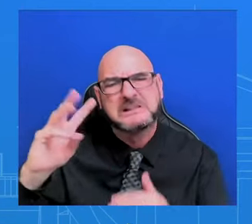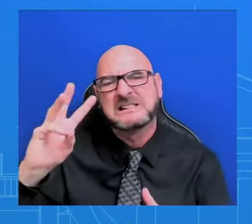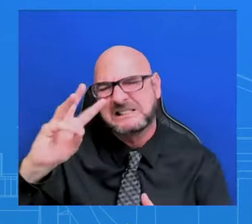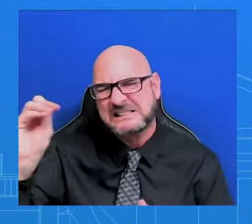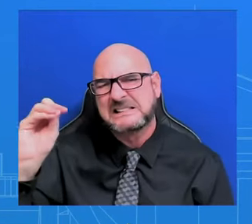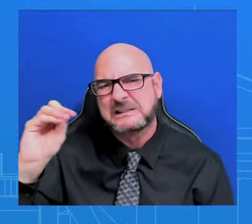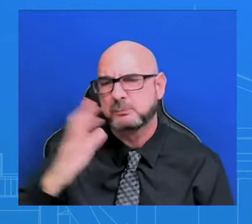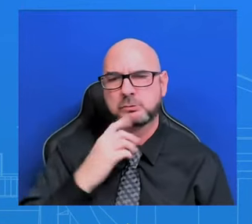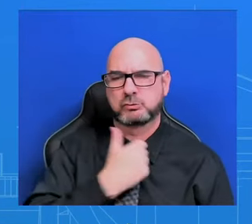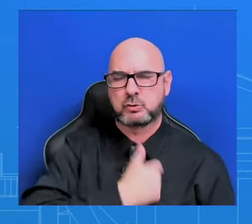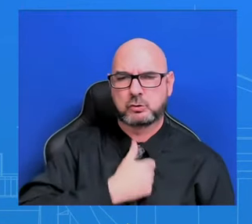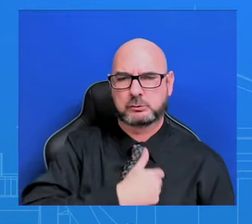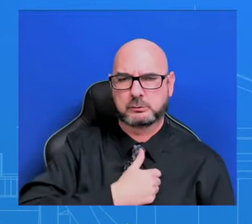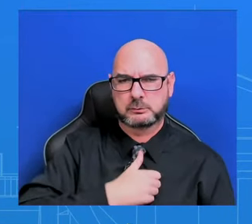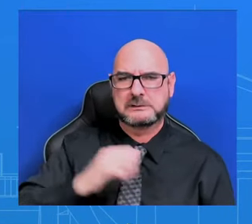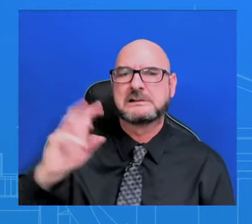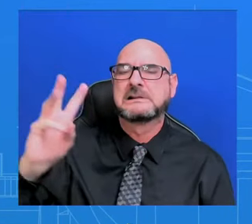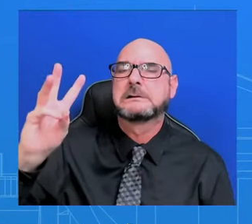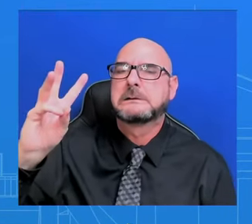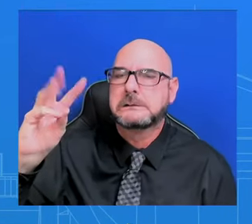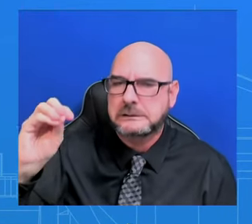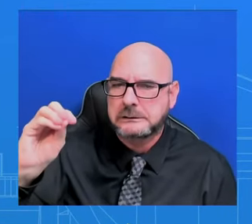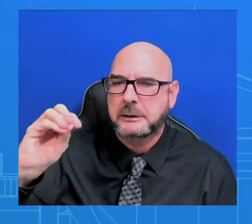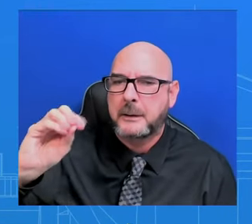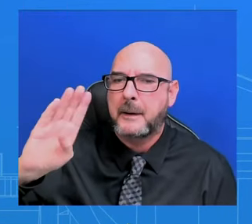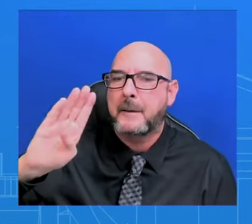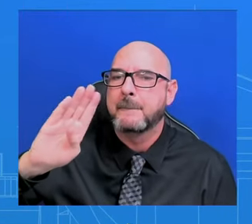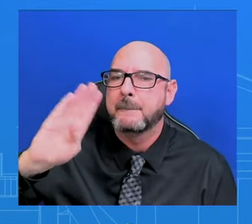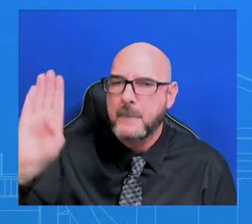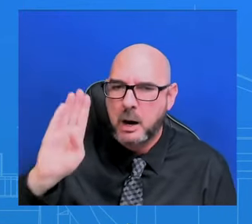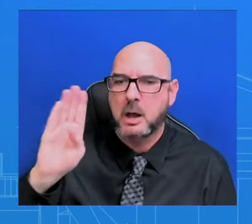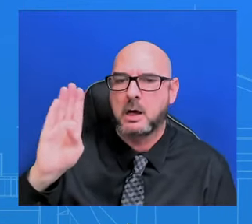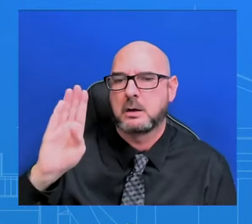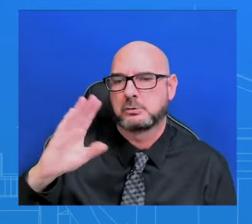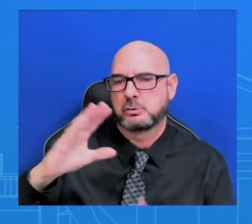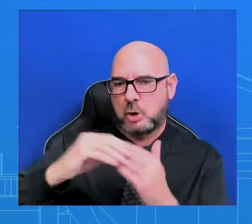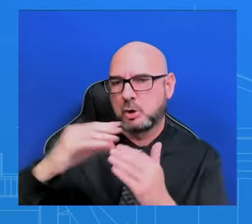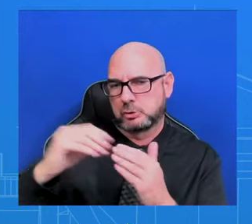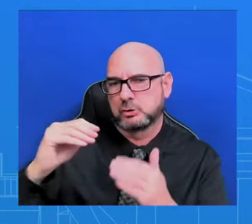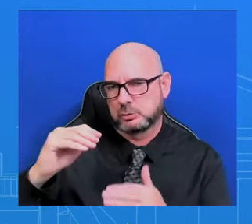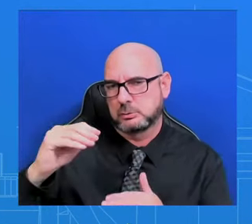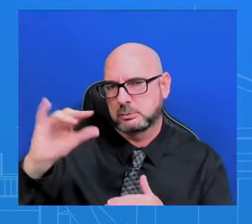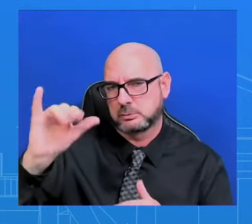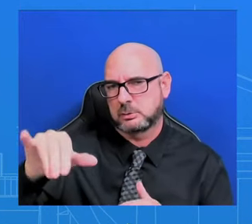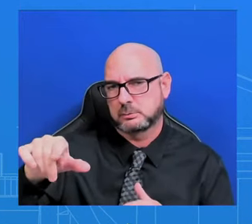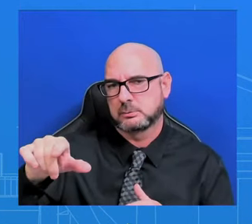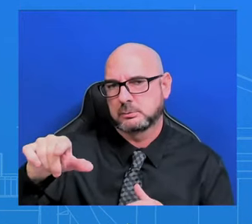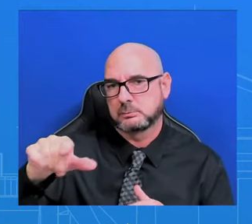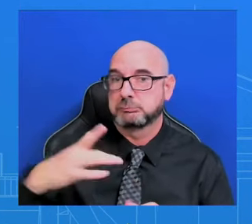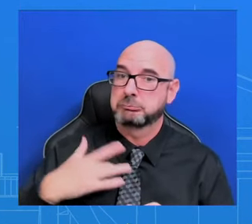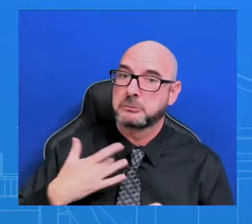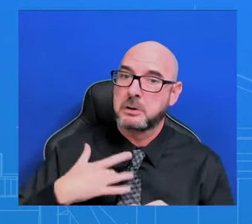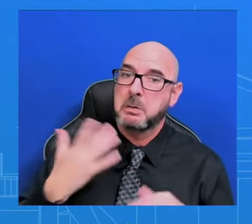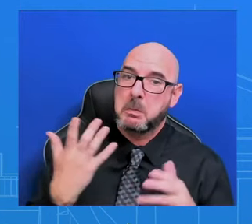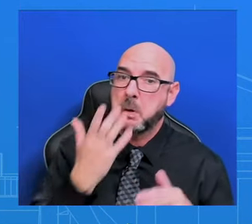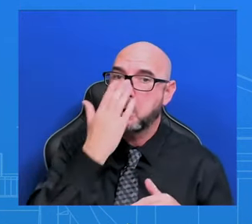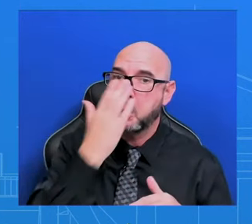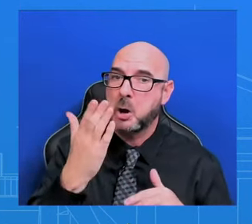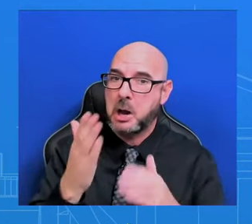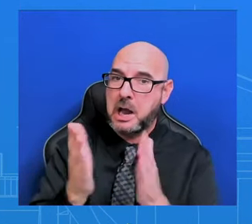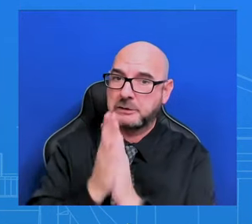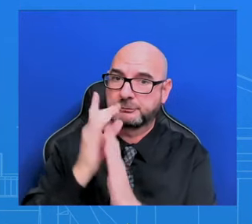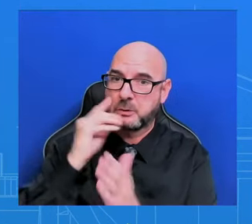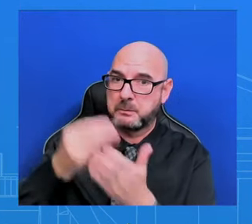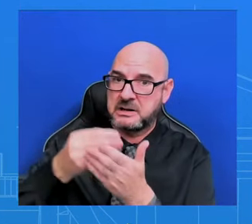60 billion. And we believe that that was an adequate request. And that's the request that we want considered.